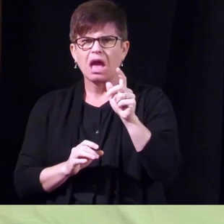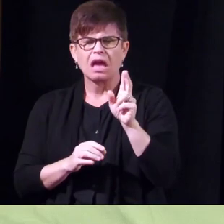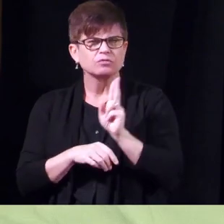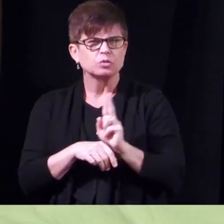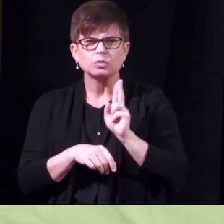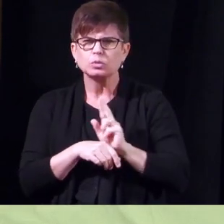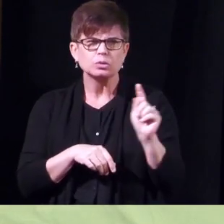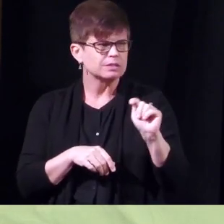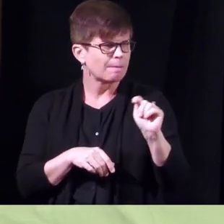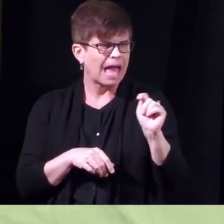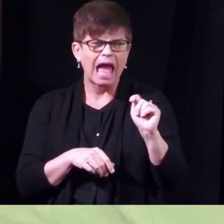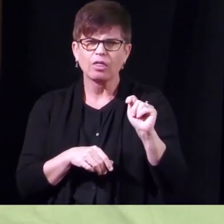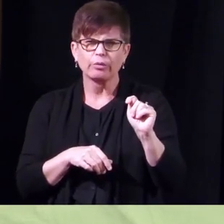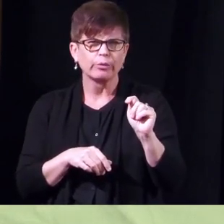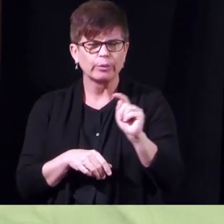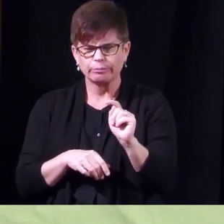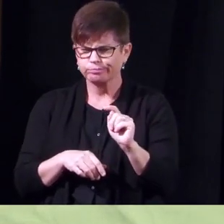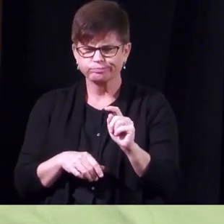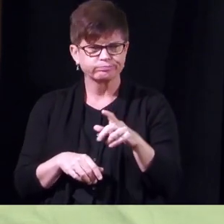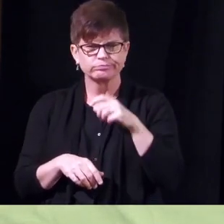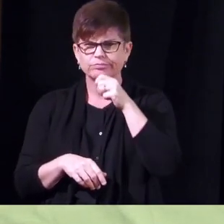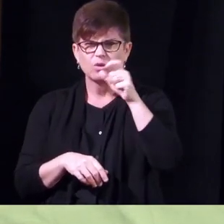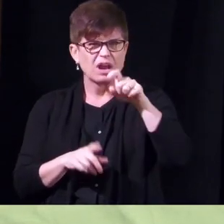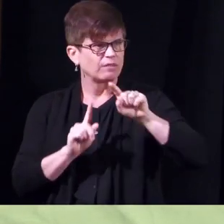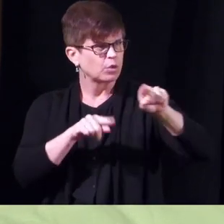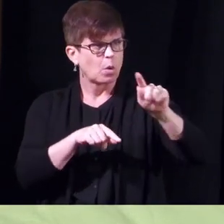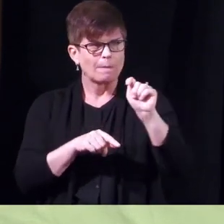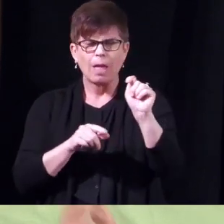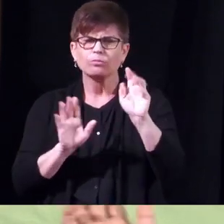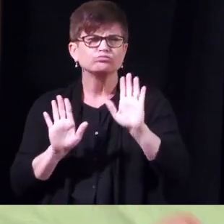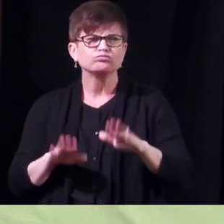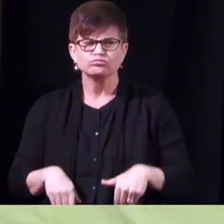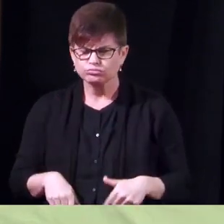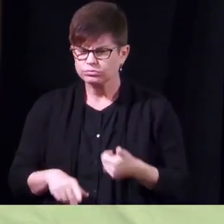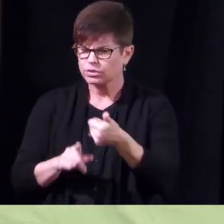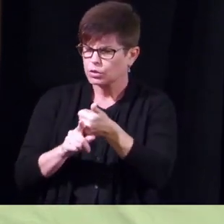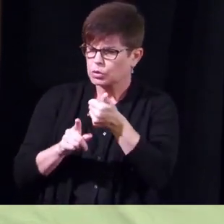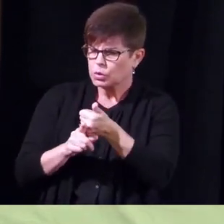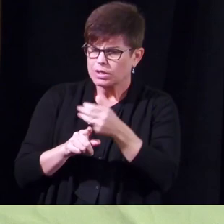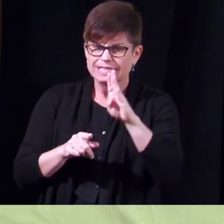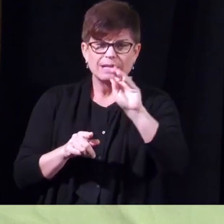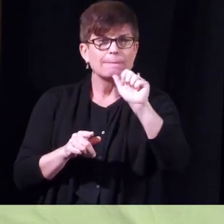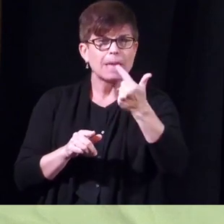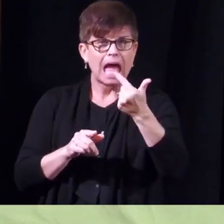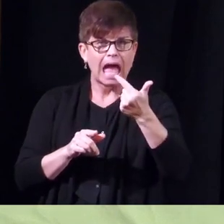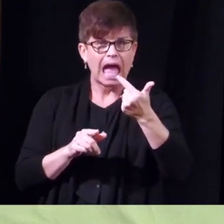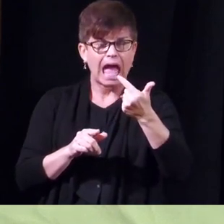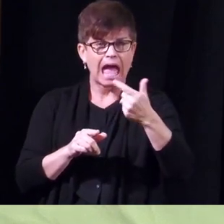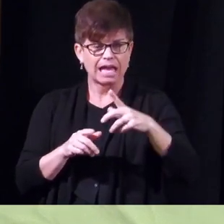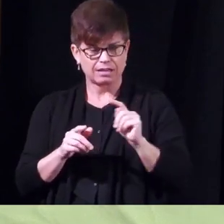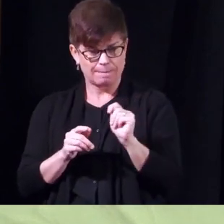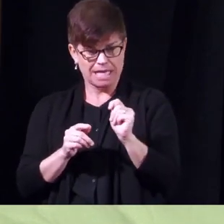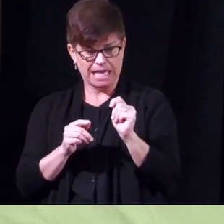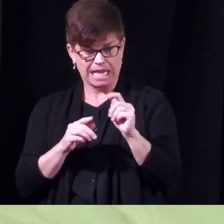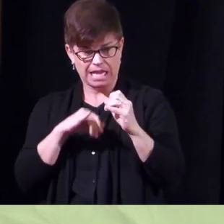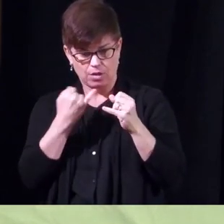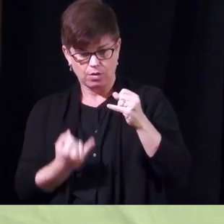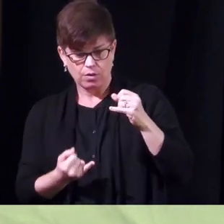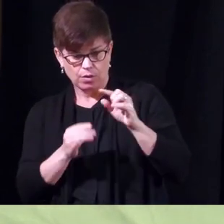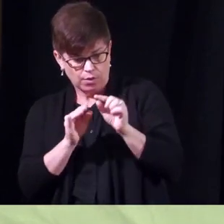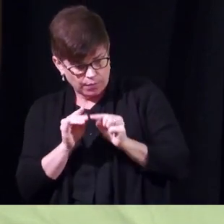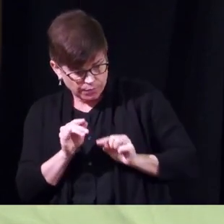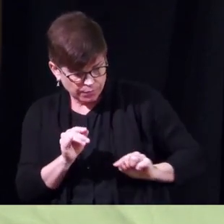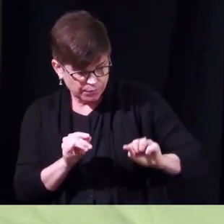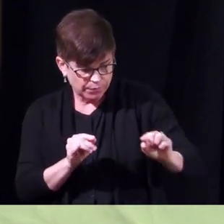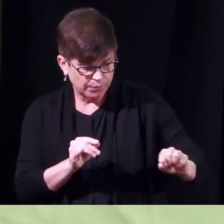be over the toilet you can catheterize yourself it goes into the bag you just toss the bag in the garbage and there's many many many